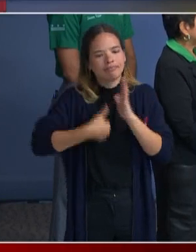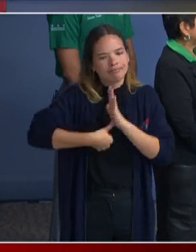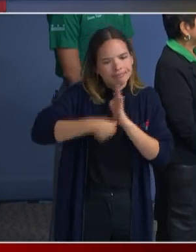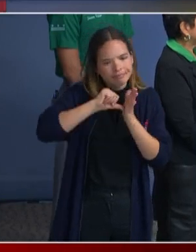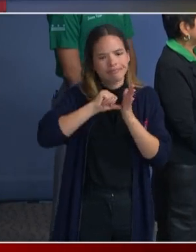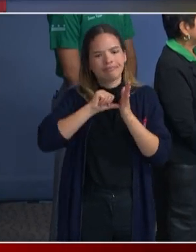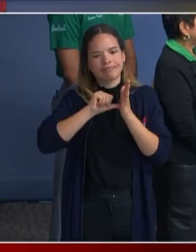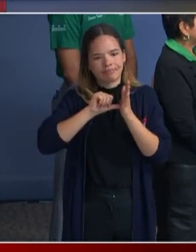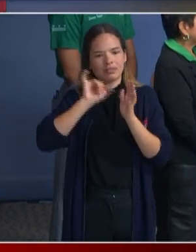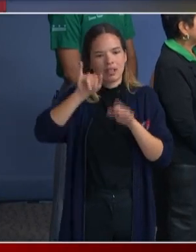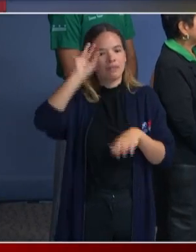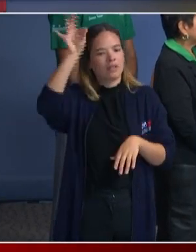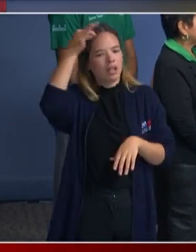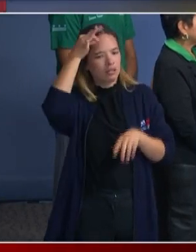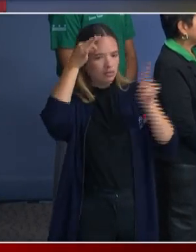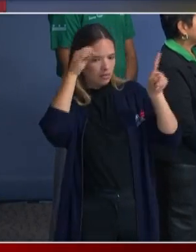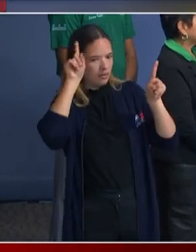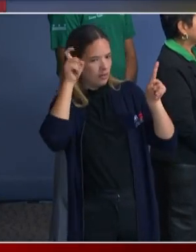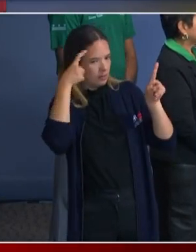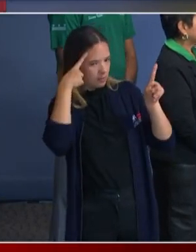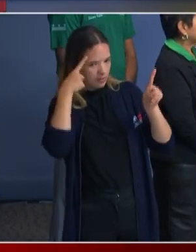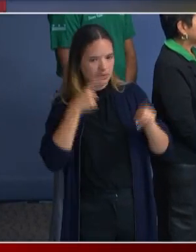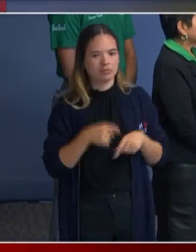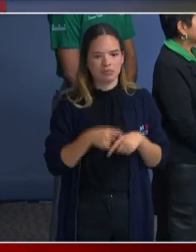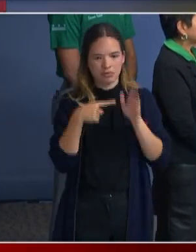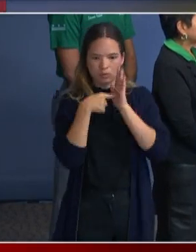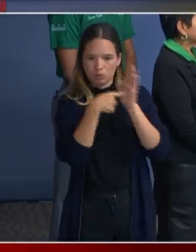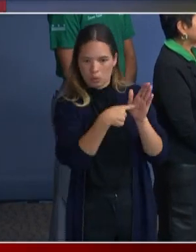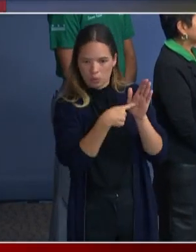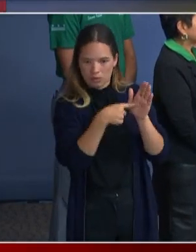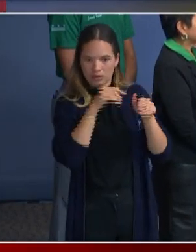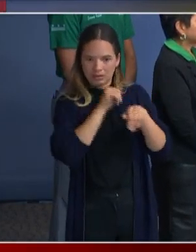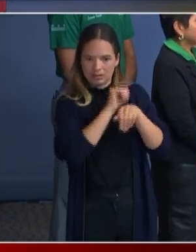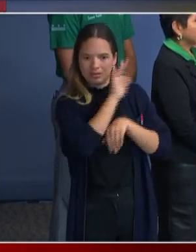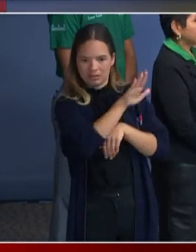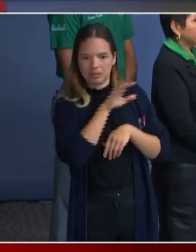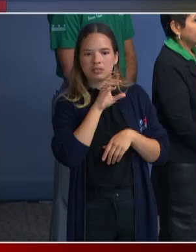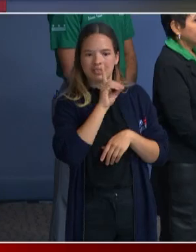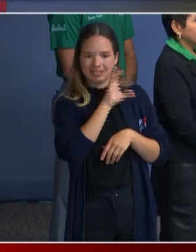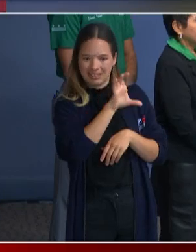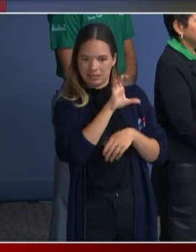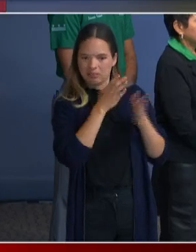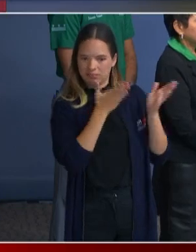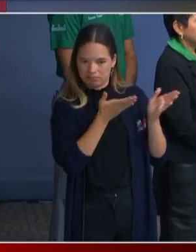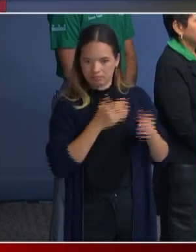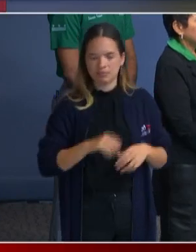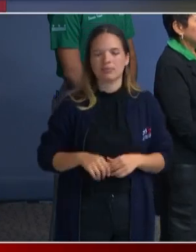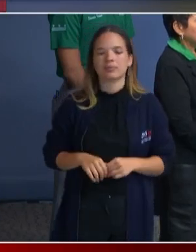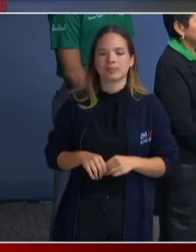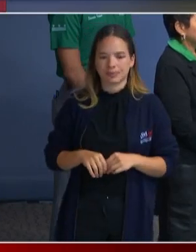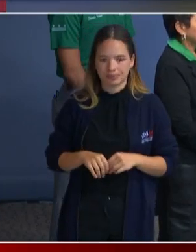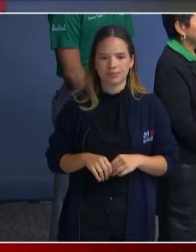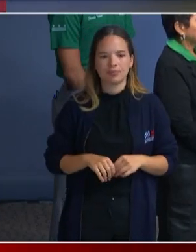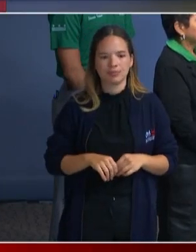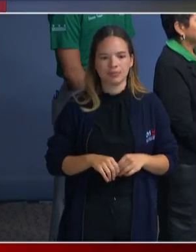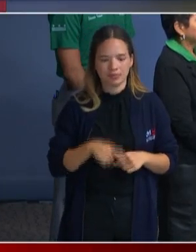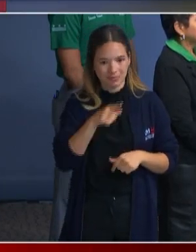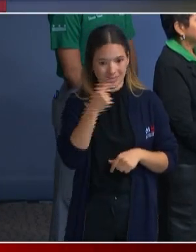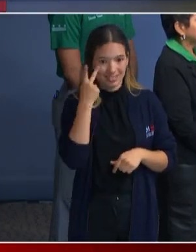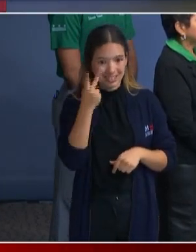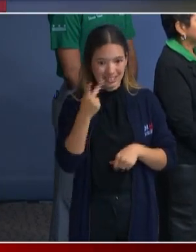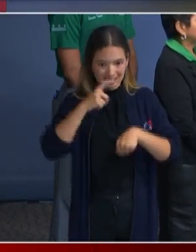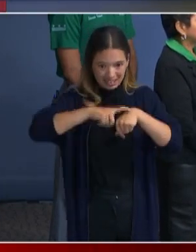government. So here you can see a timeline of what I have discussed